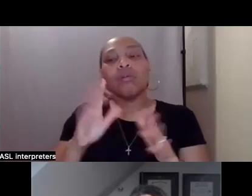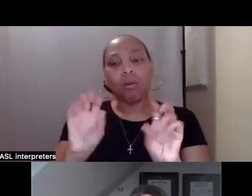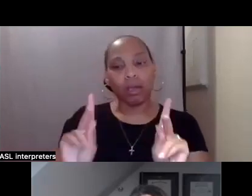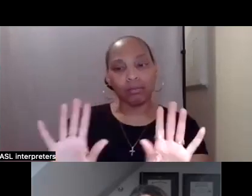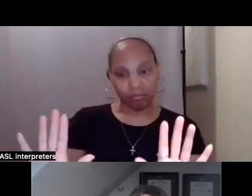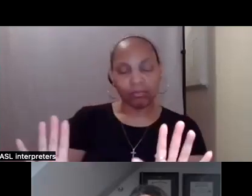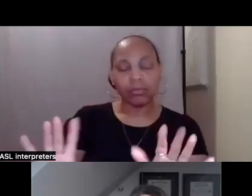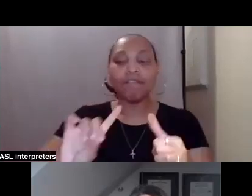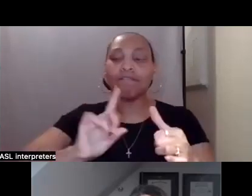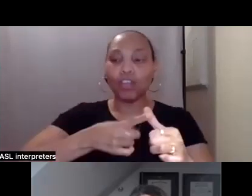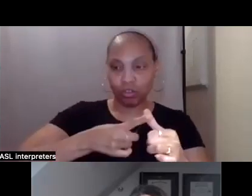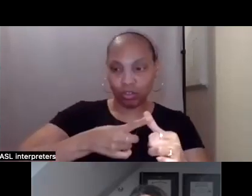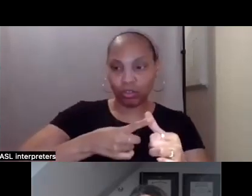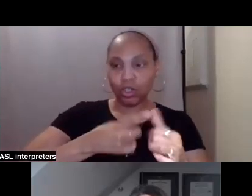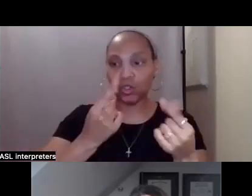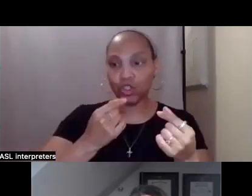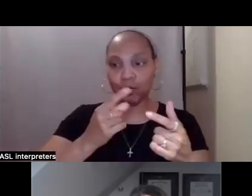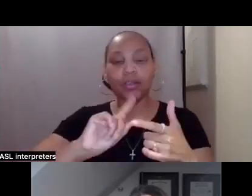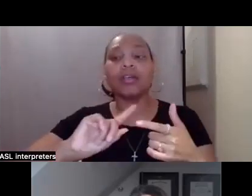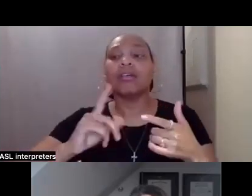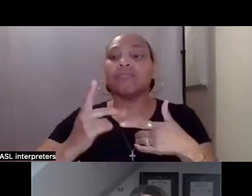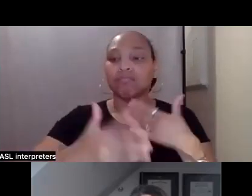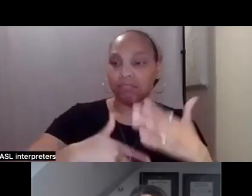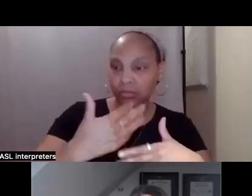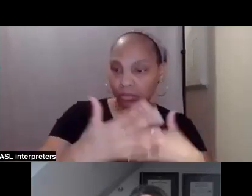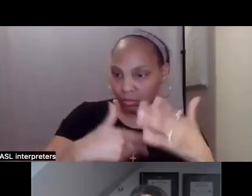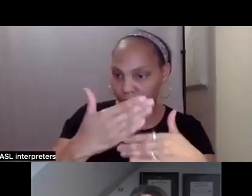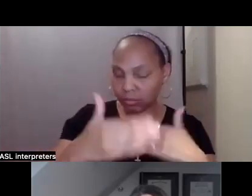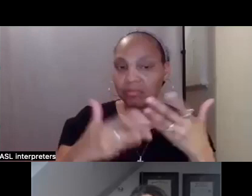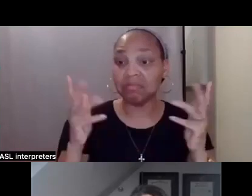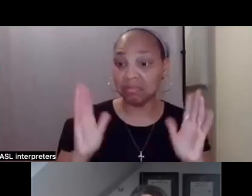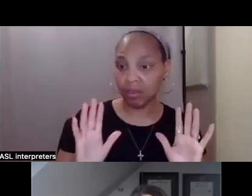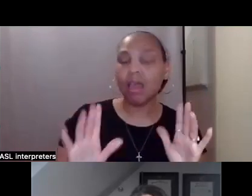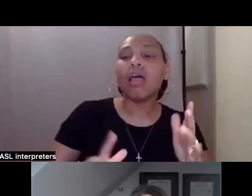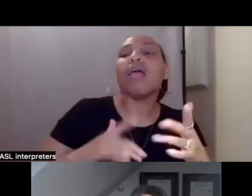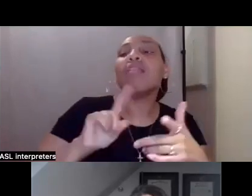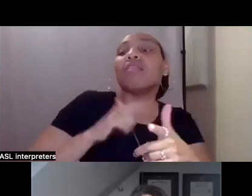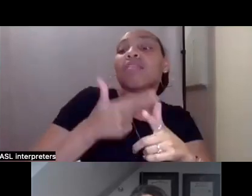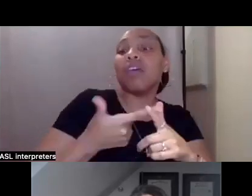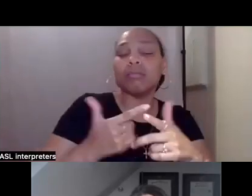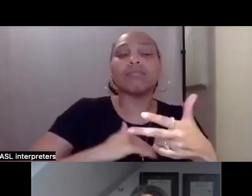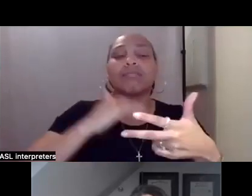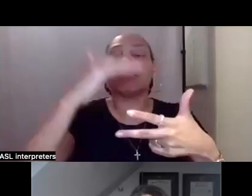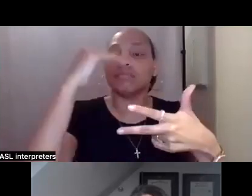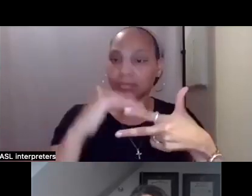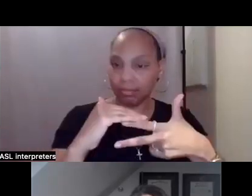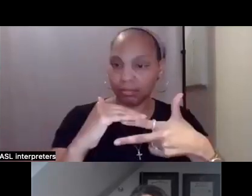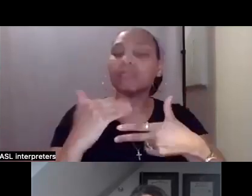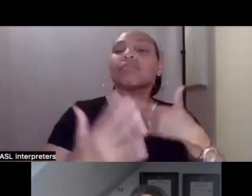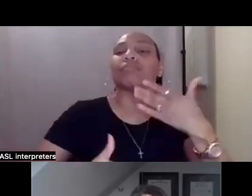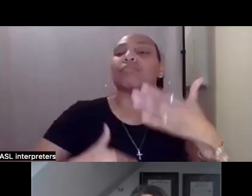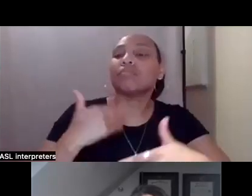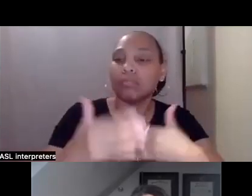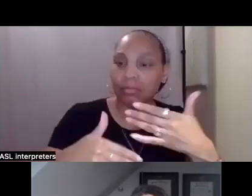get this together. Once you're comfortable and confident doing A, then let's move to the second